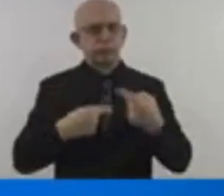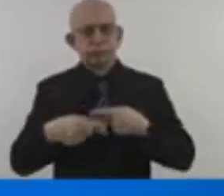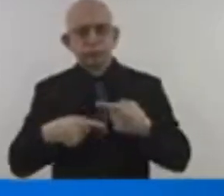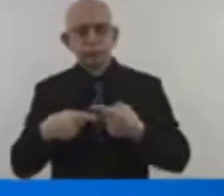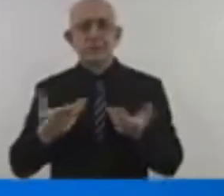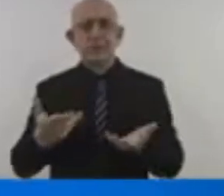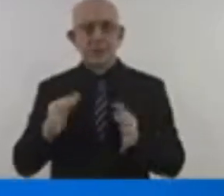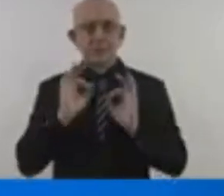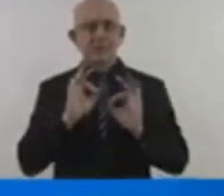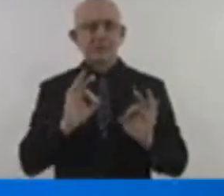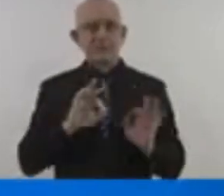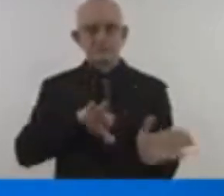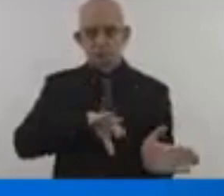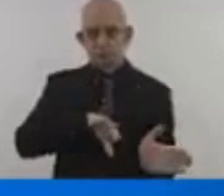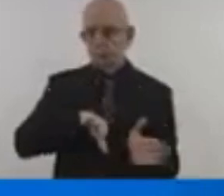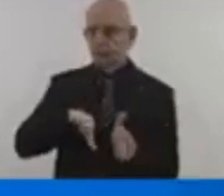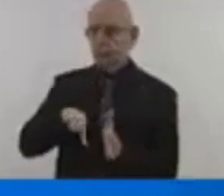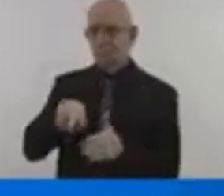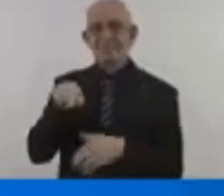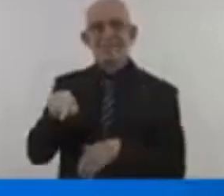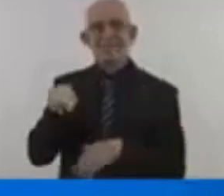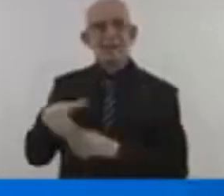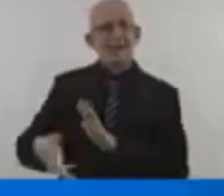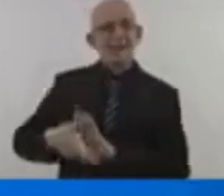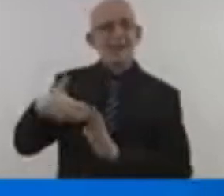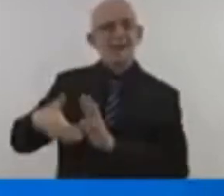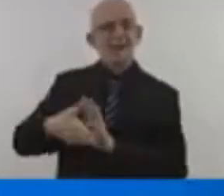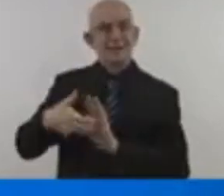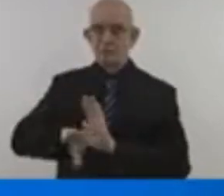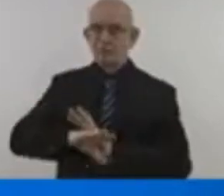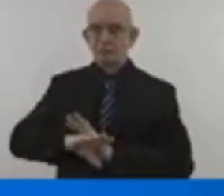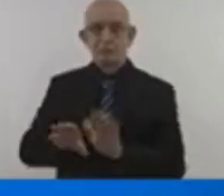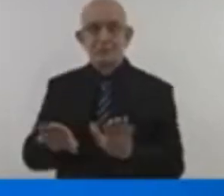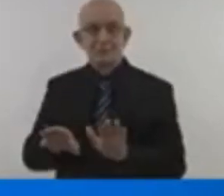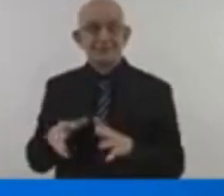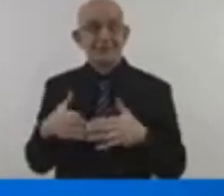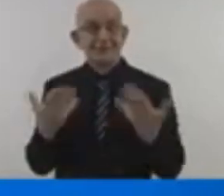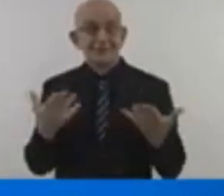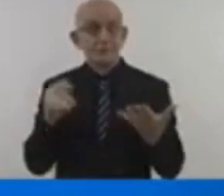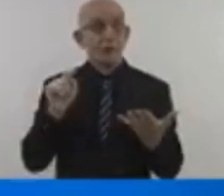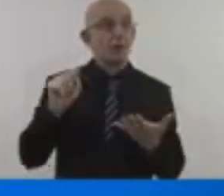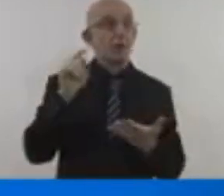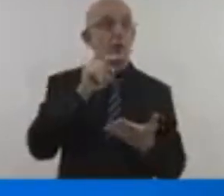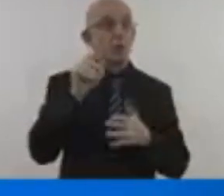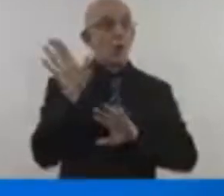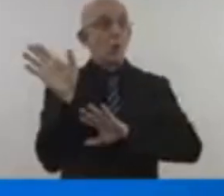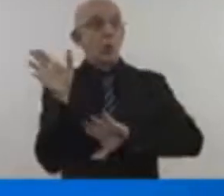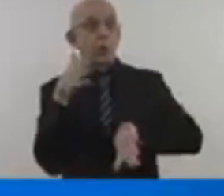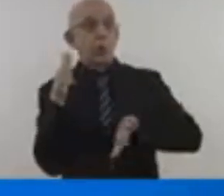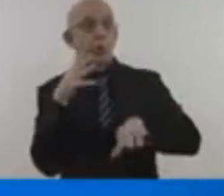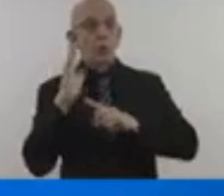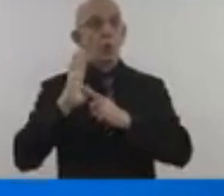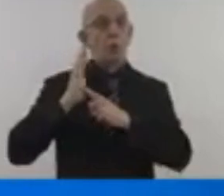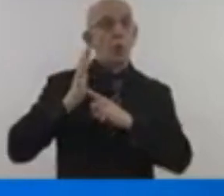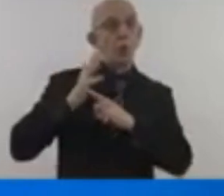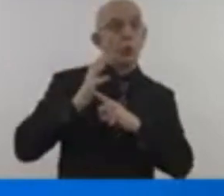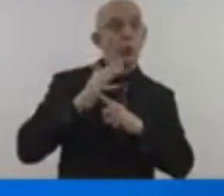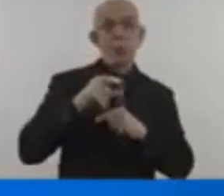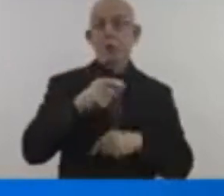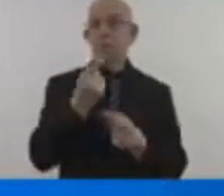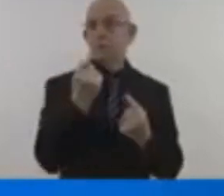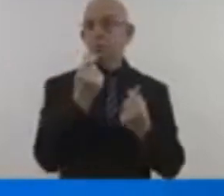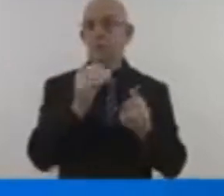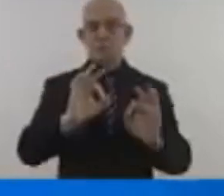So doubling down on fossil fuels is absurd. The clean energy revolution is here. No group,